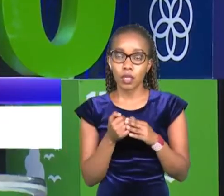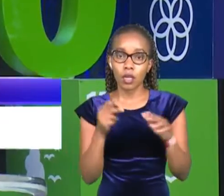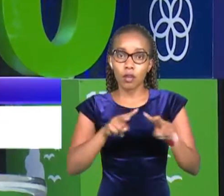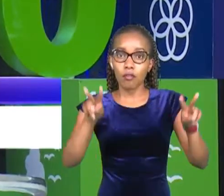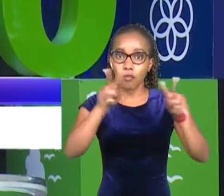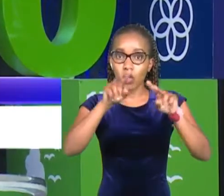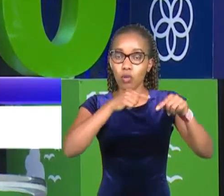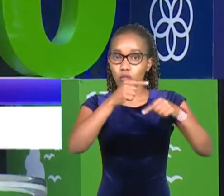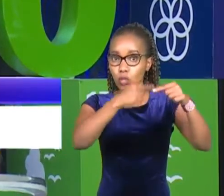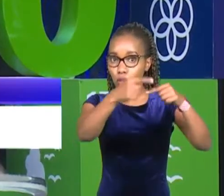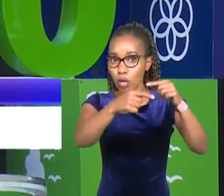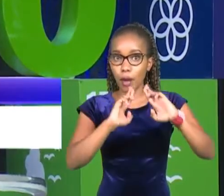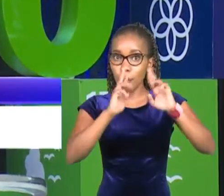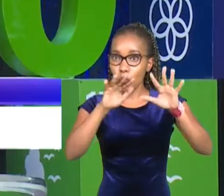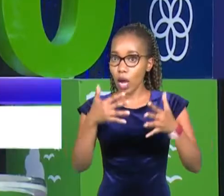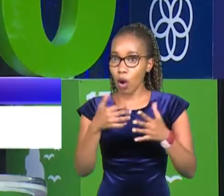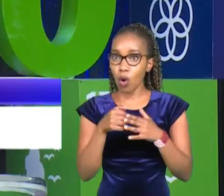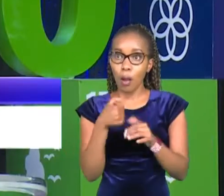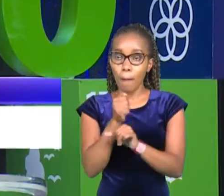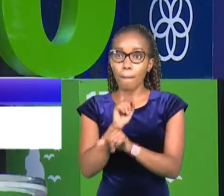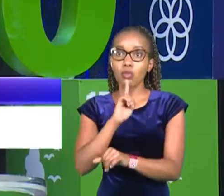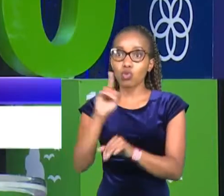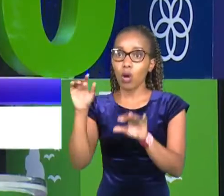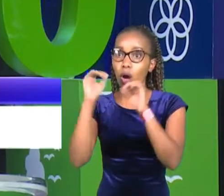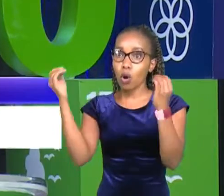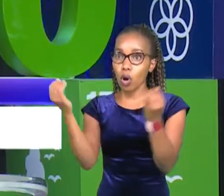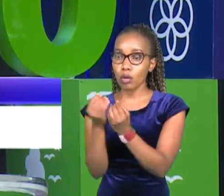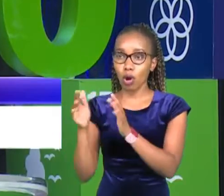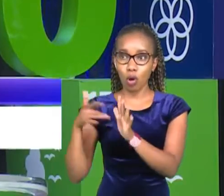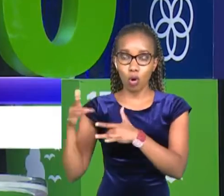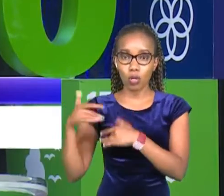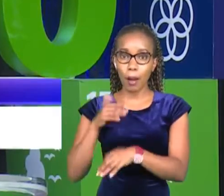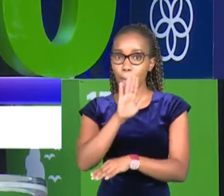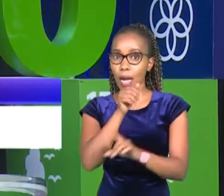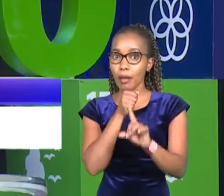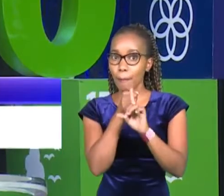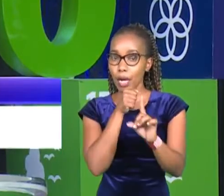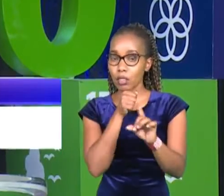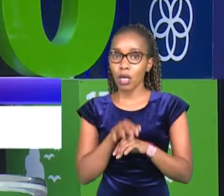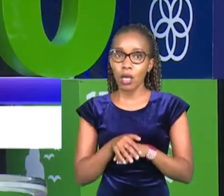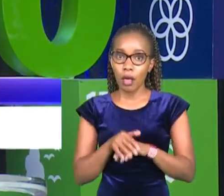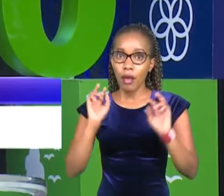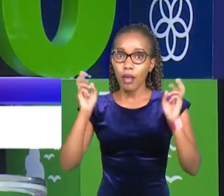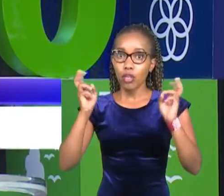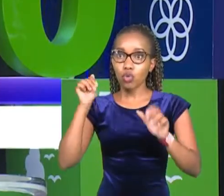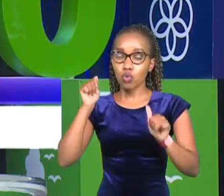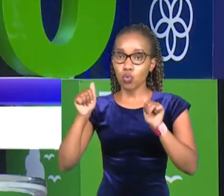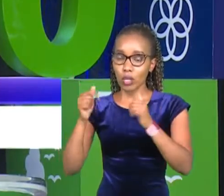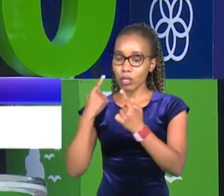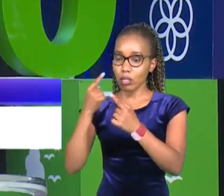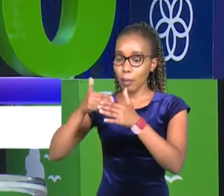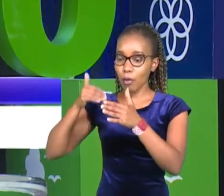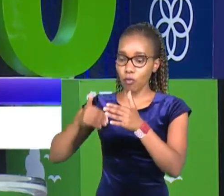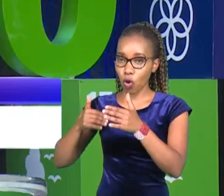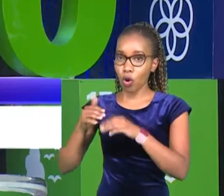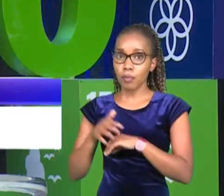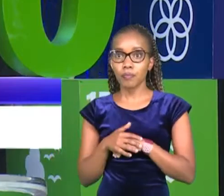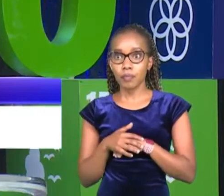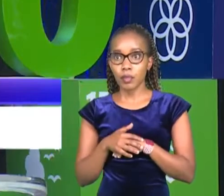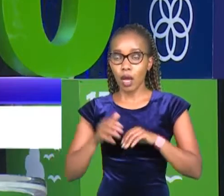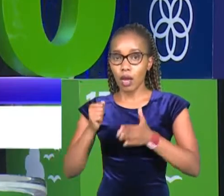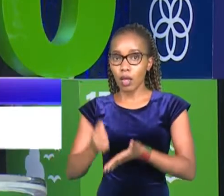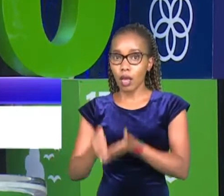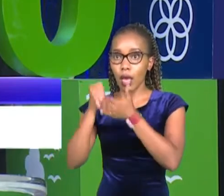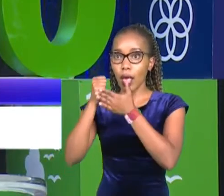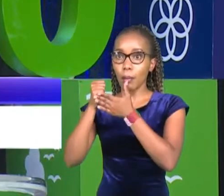reporting is that it ensures organizations consider their impacts on the issues that I've just mentioned above and enables them